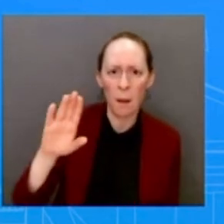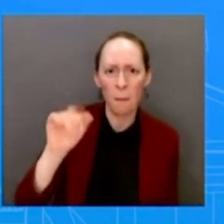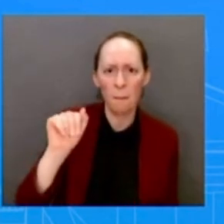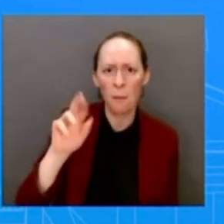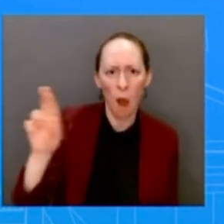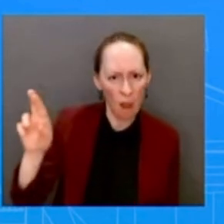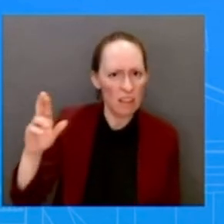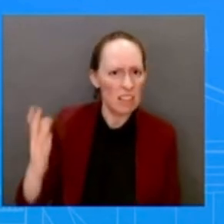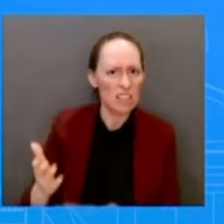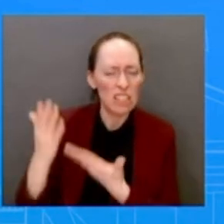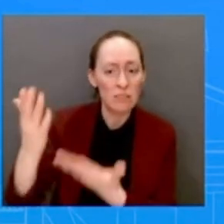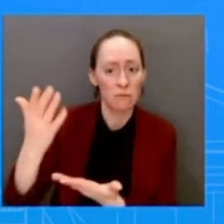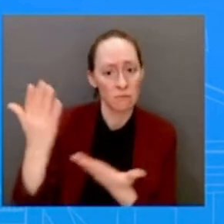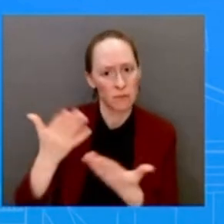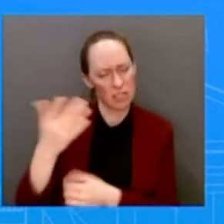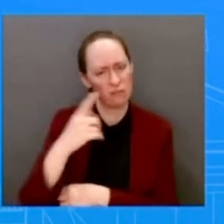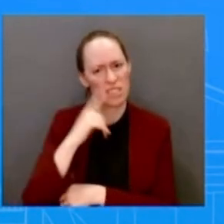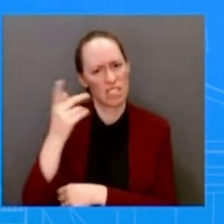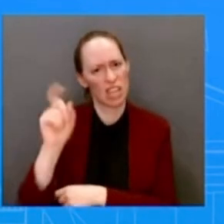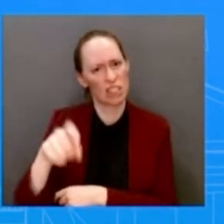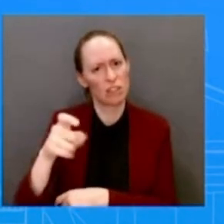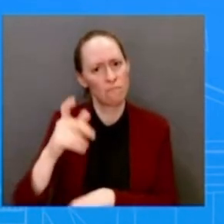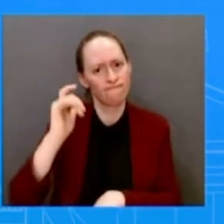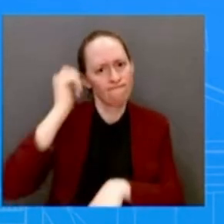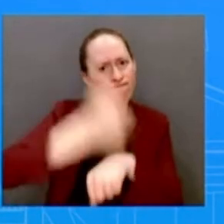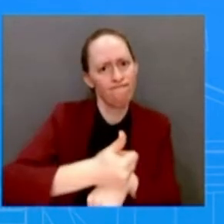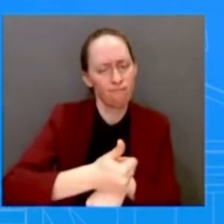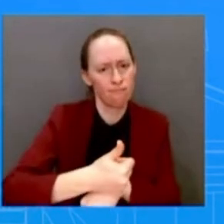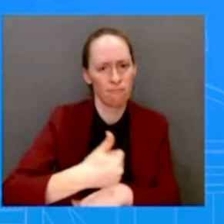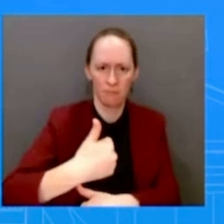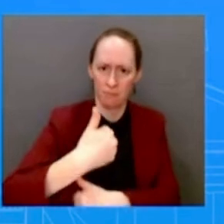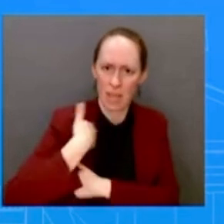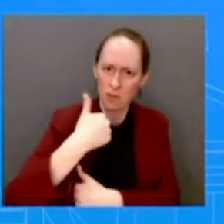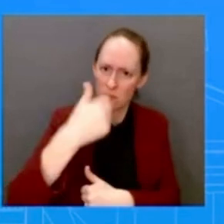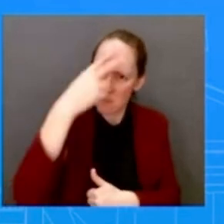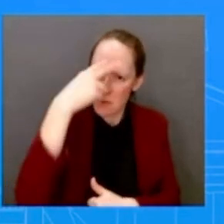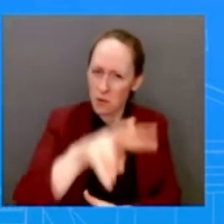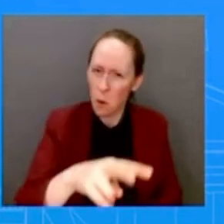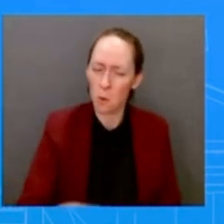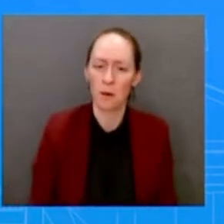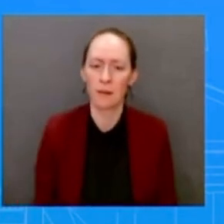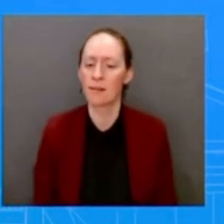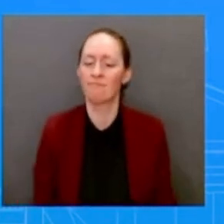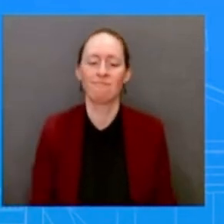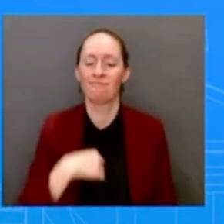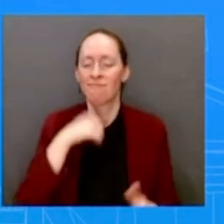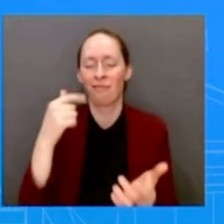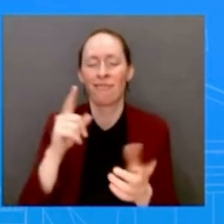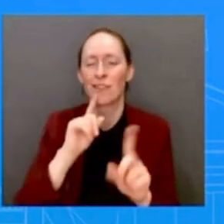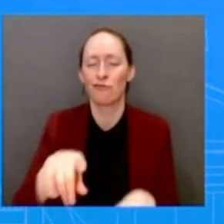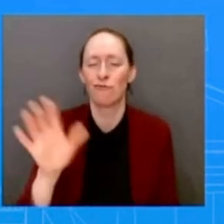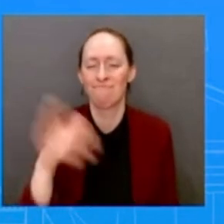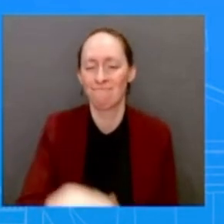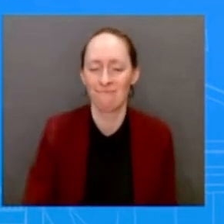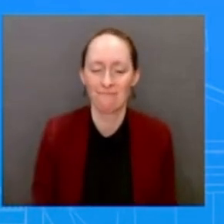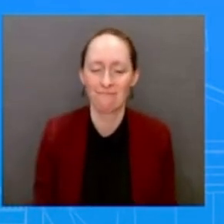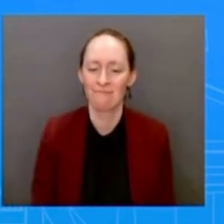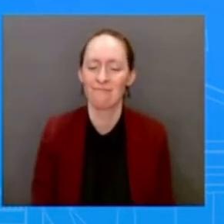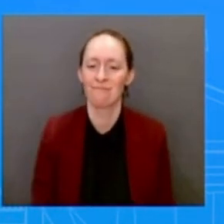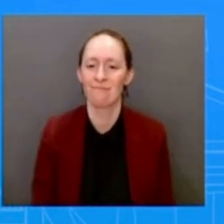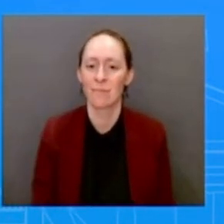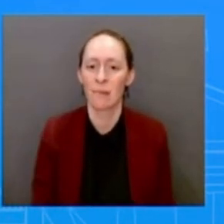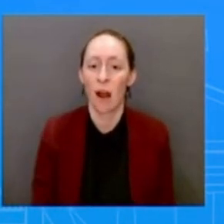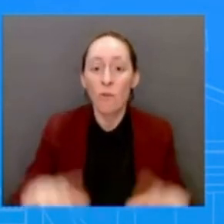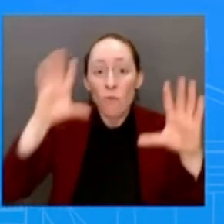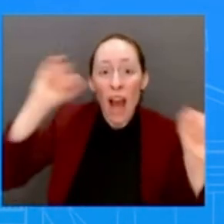a military presence inside Mexico? I'm not to comment on what Bill Barr has said. But has the President ever thought about that idea or considered that